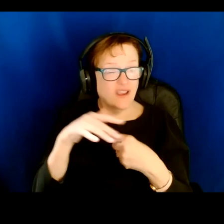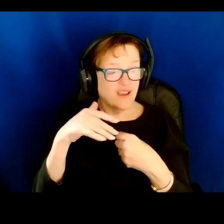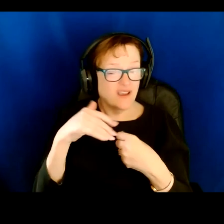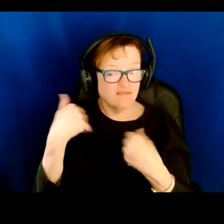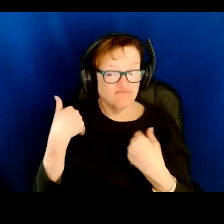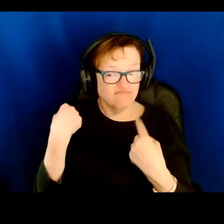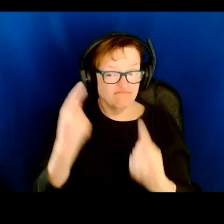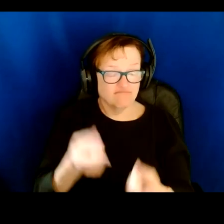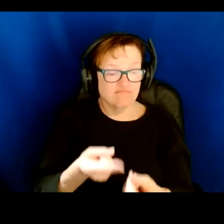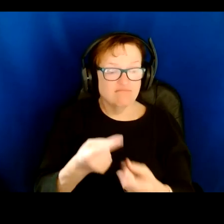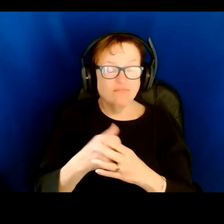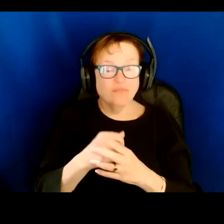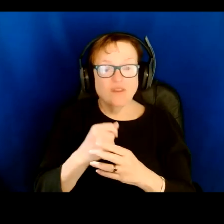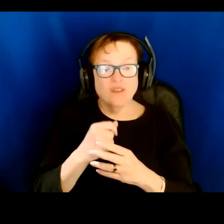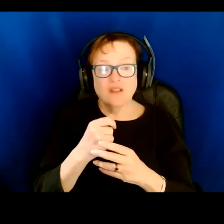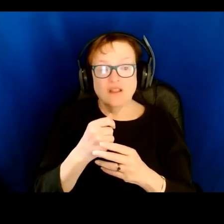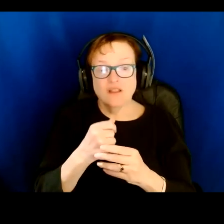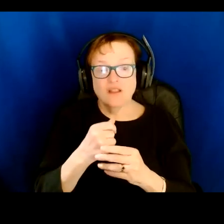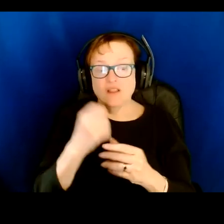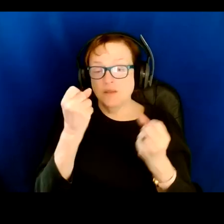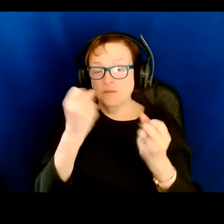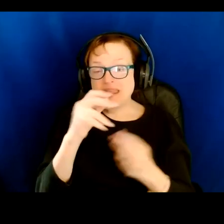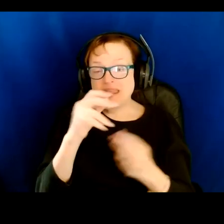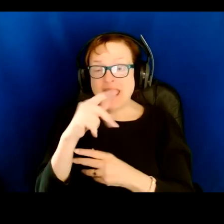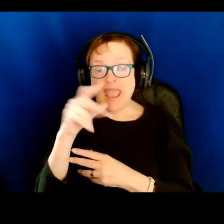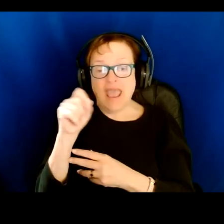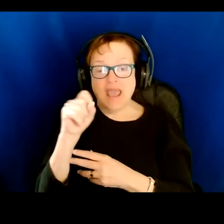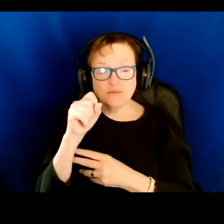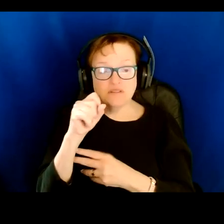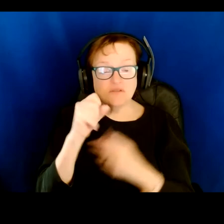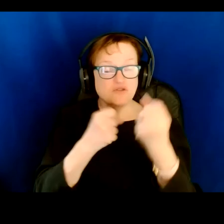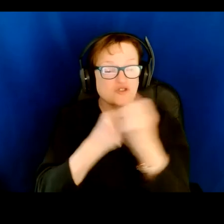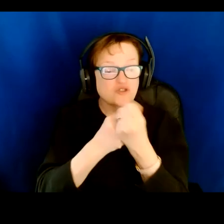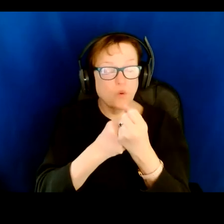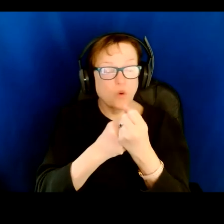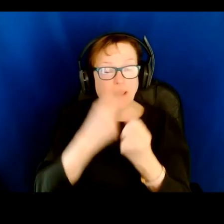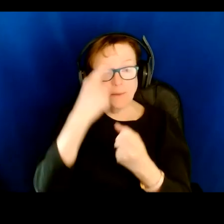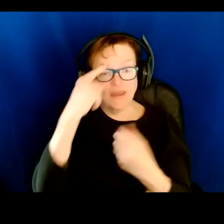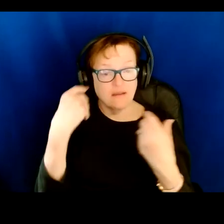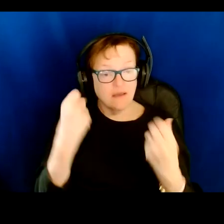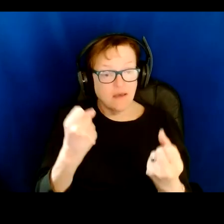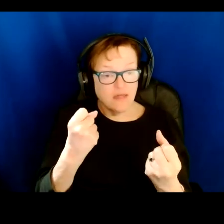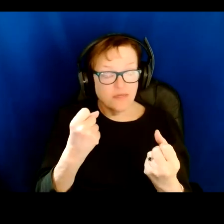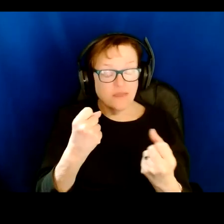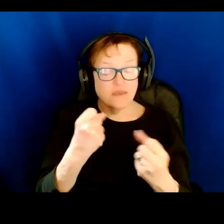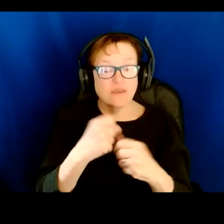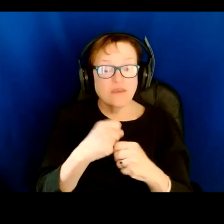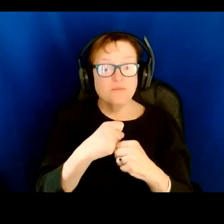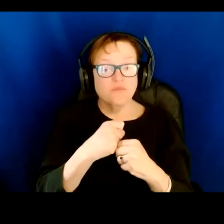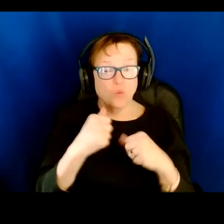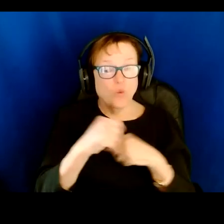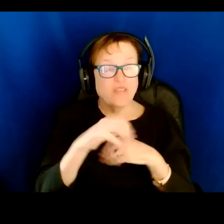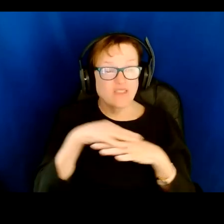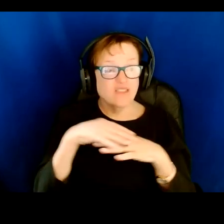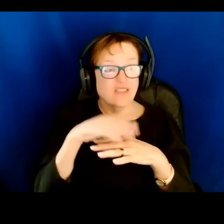know, the idea of even a lot of apps out there for supporting people's mental health and wellness. And while those have audio